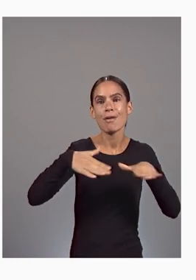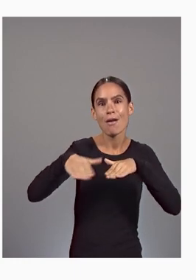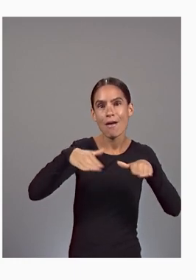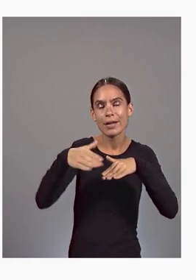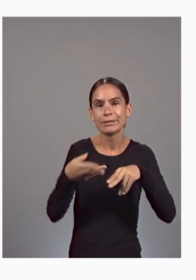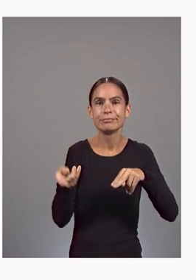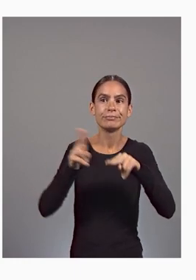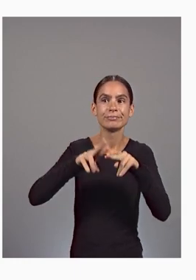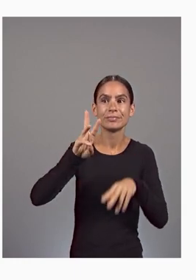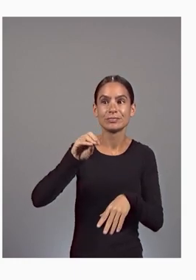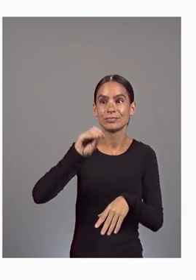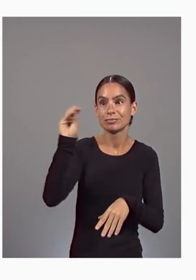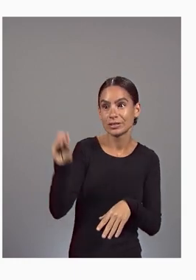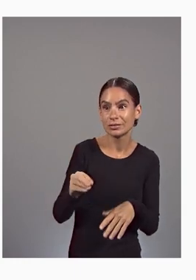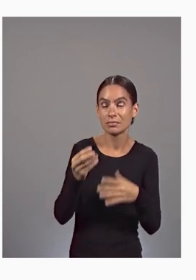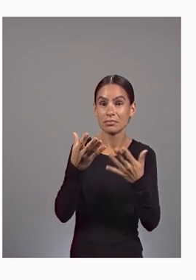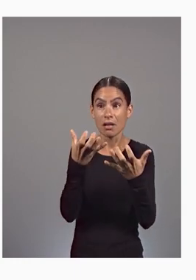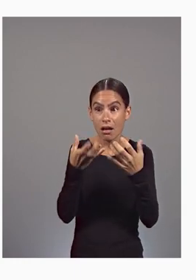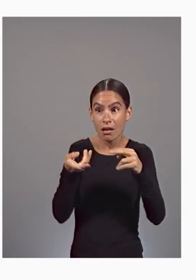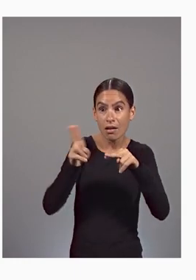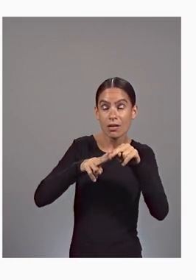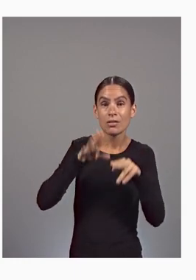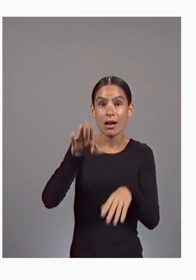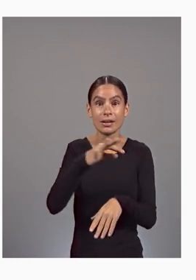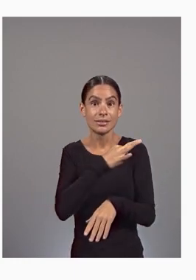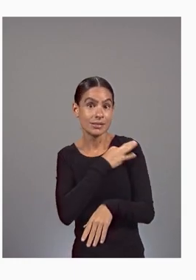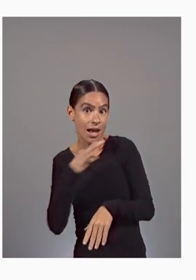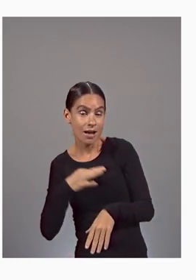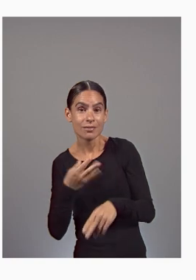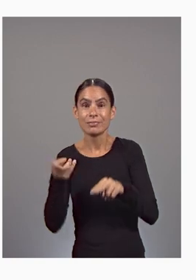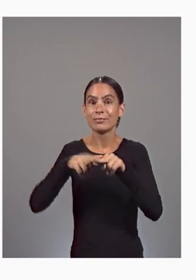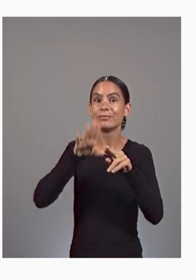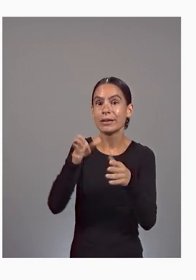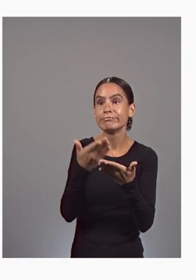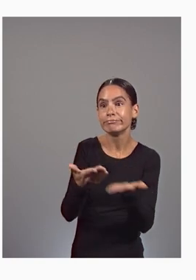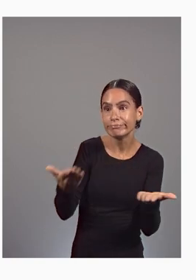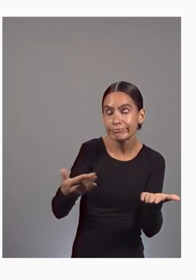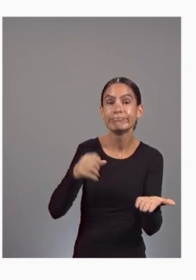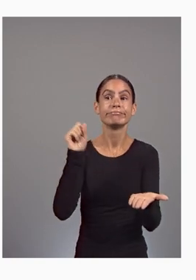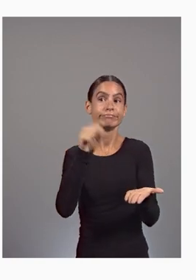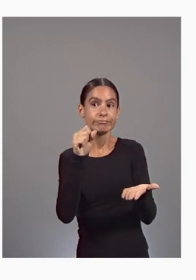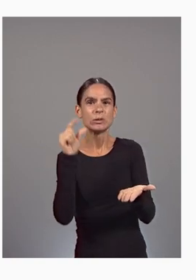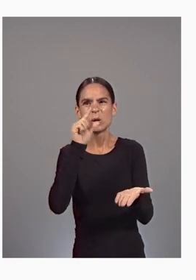Yes. Looker and AI lets you respond to changes in demand and turn insights into action.